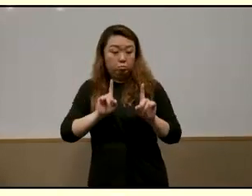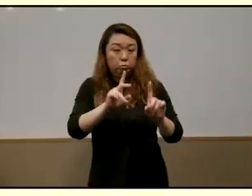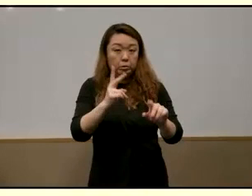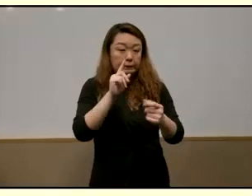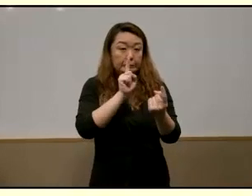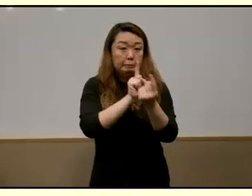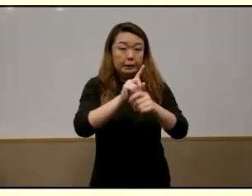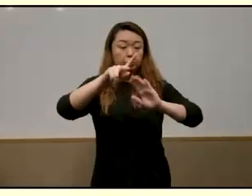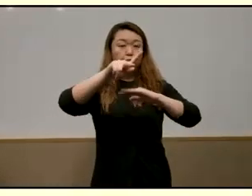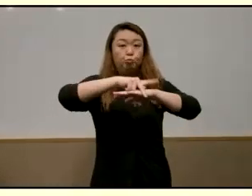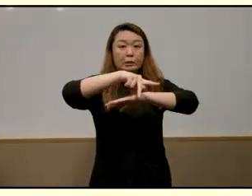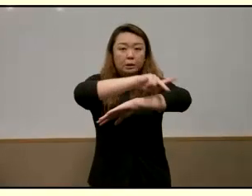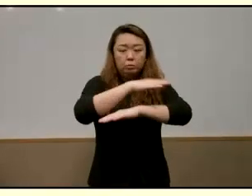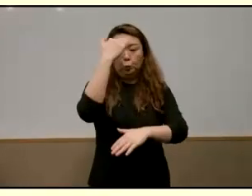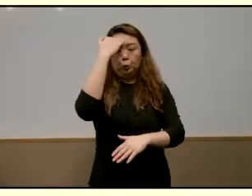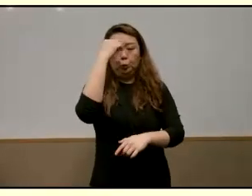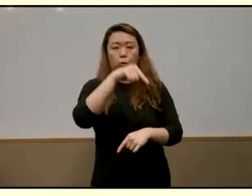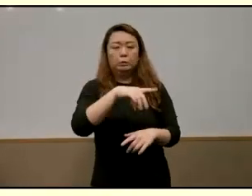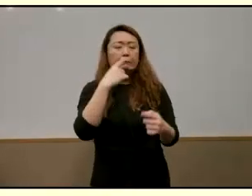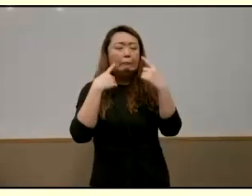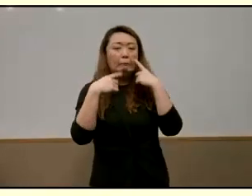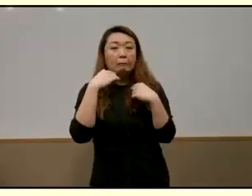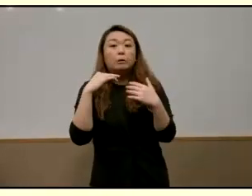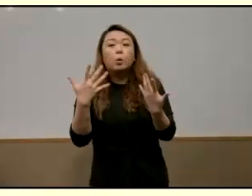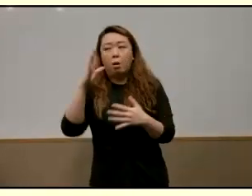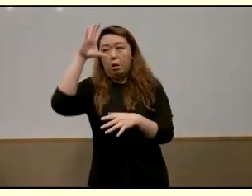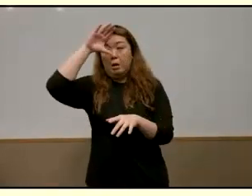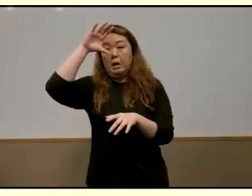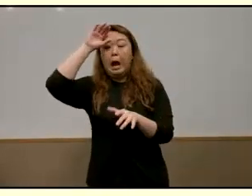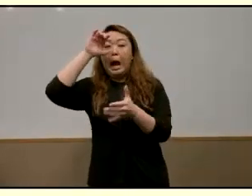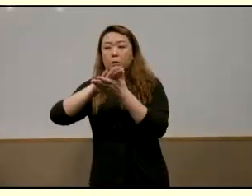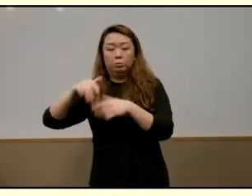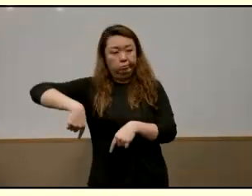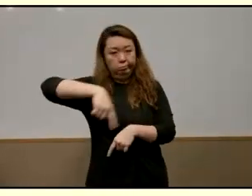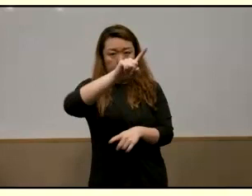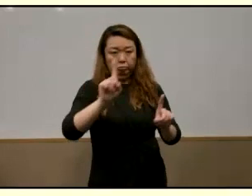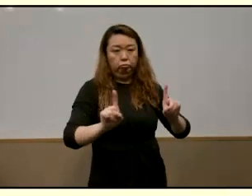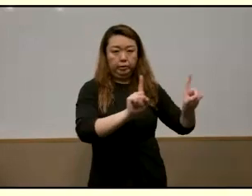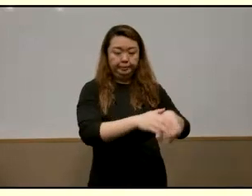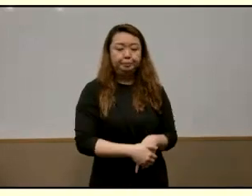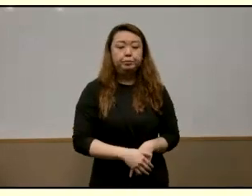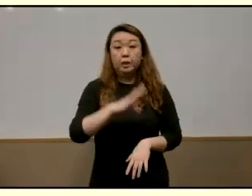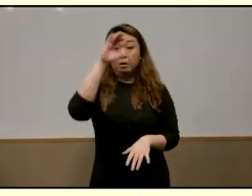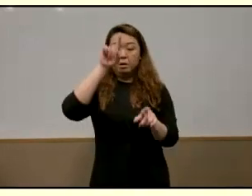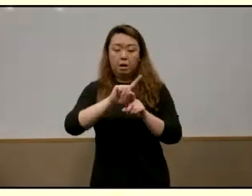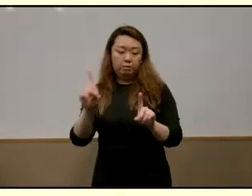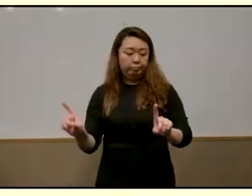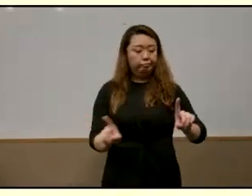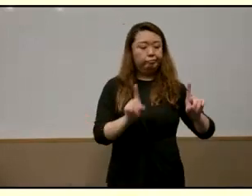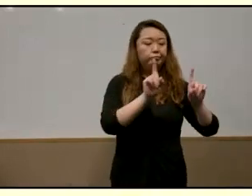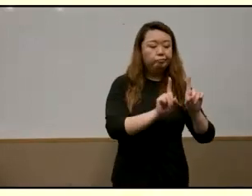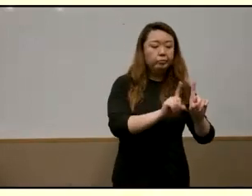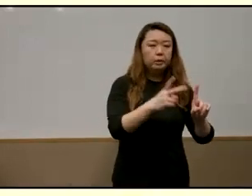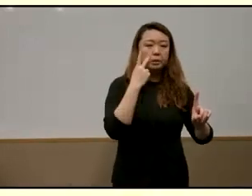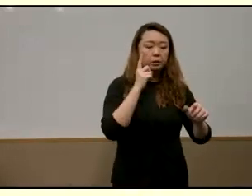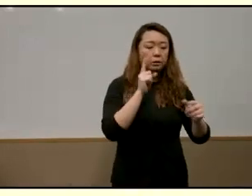so her husband srinivas went instead from that meeting srinivas and anjushri realized that anjushri's daughter from her first marriage